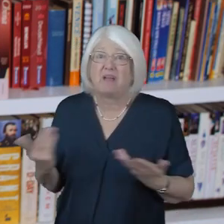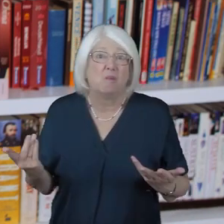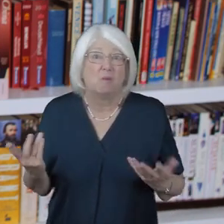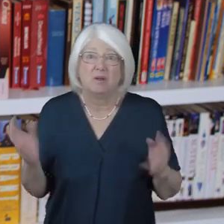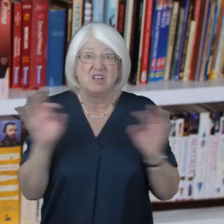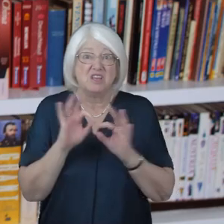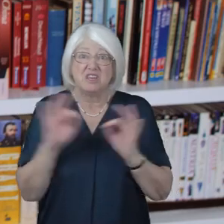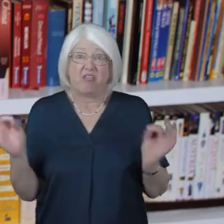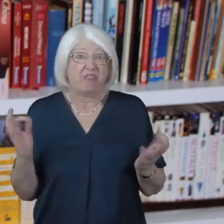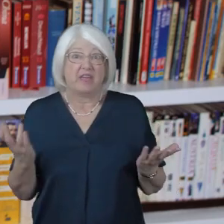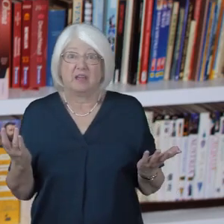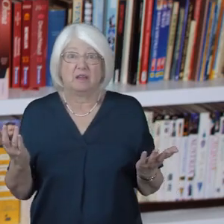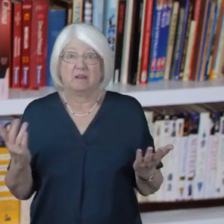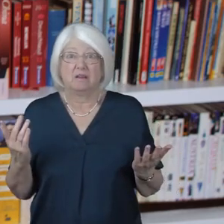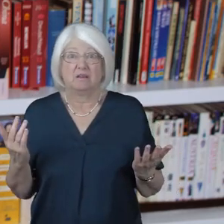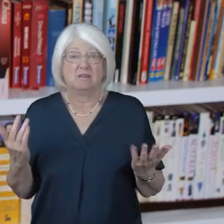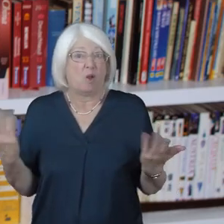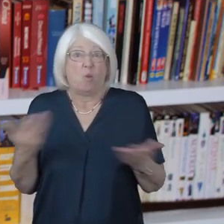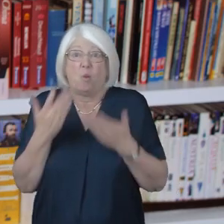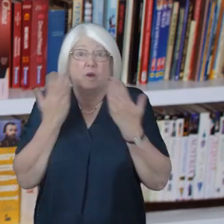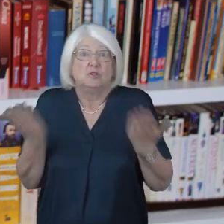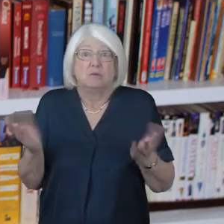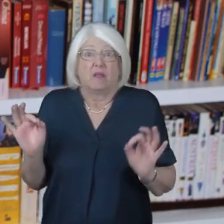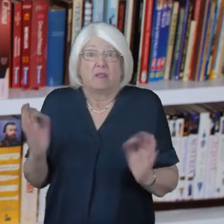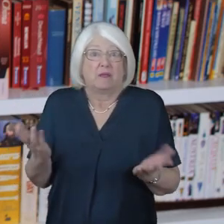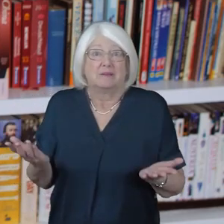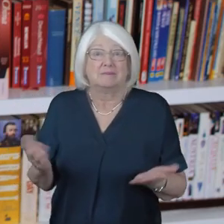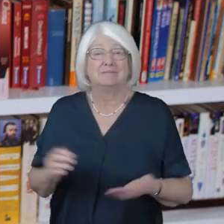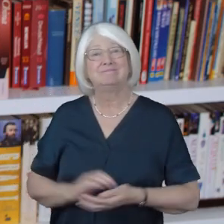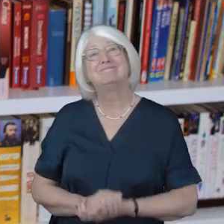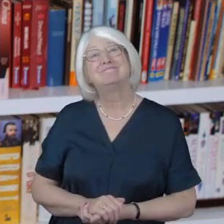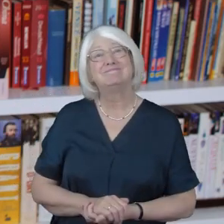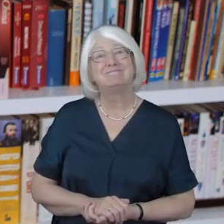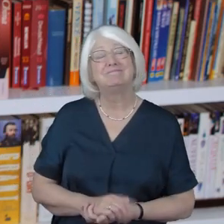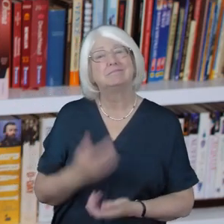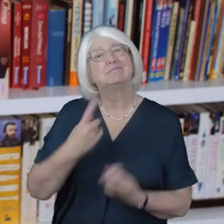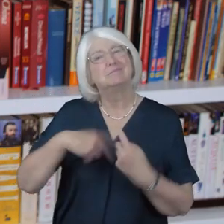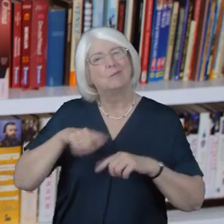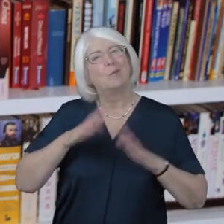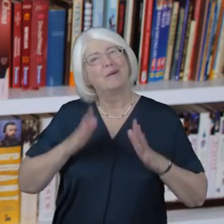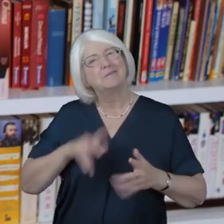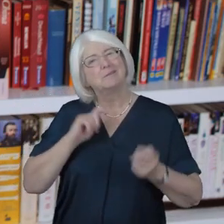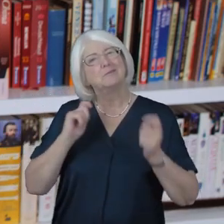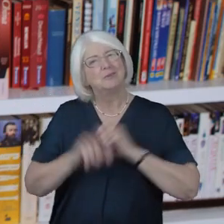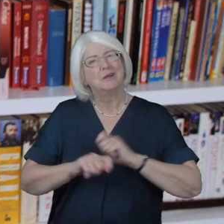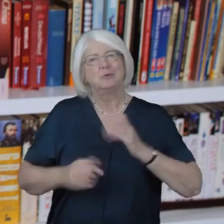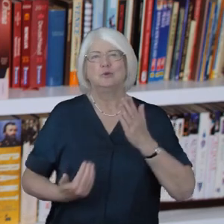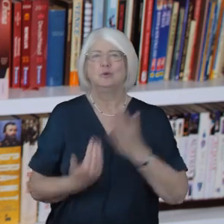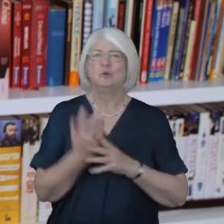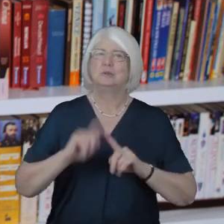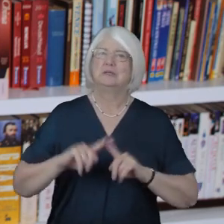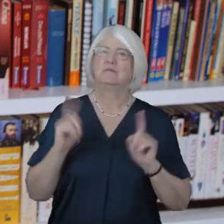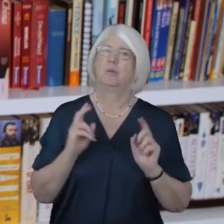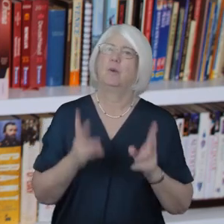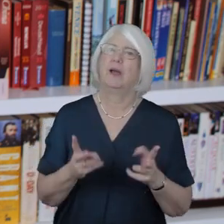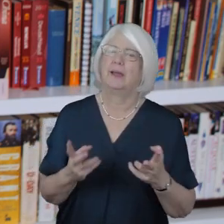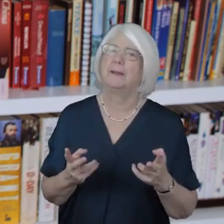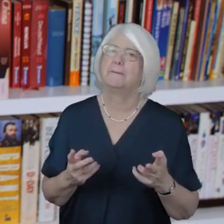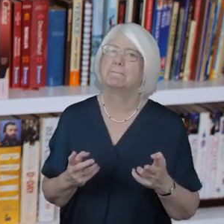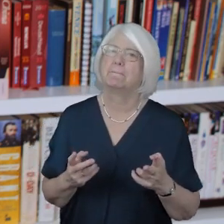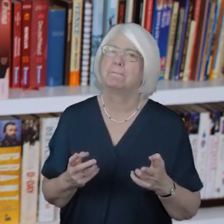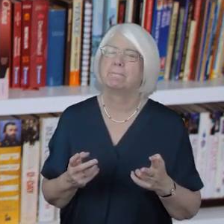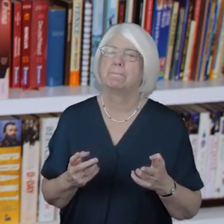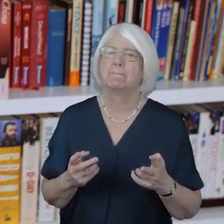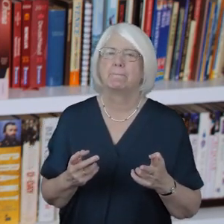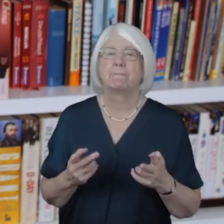worship that day or on any day we're all having to adapt to new circumstances and that means